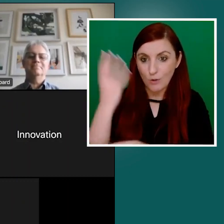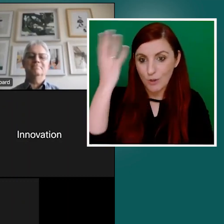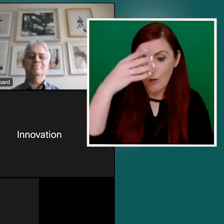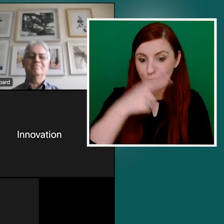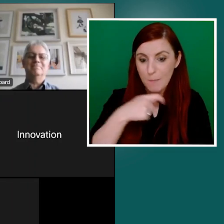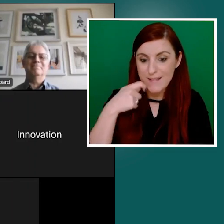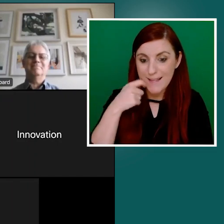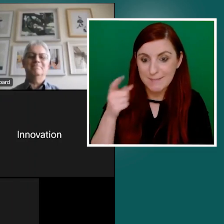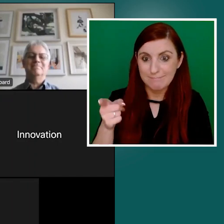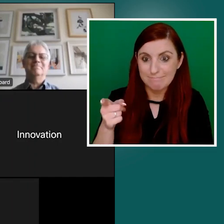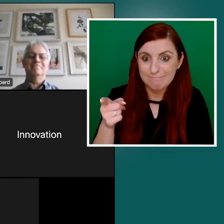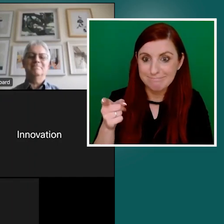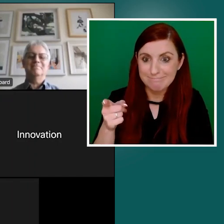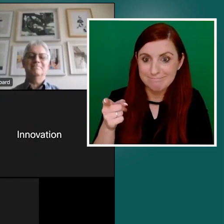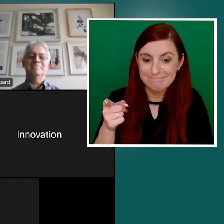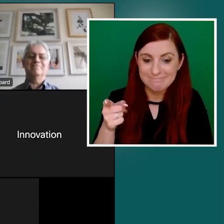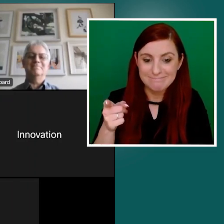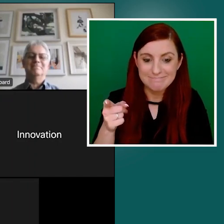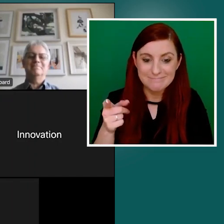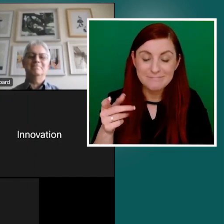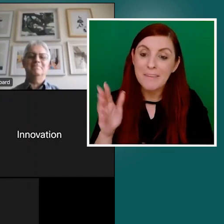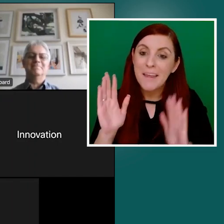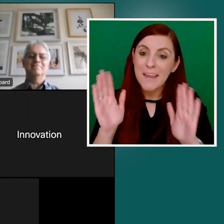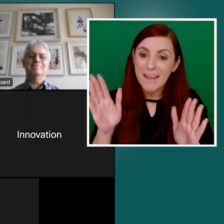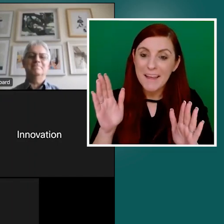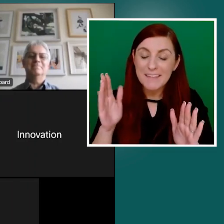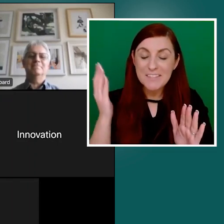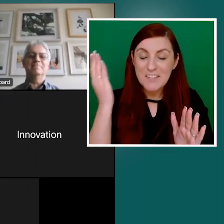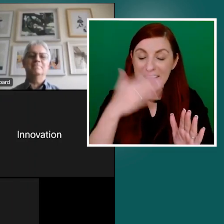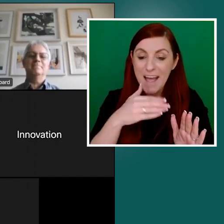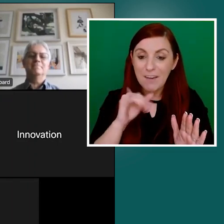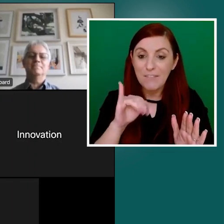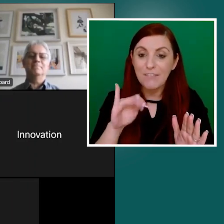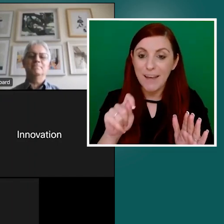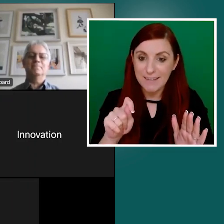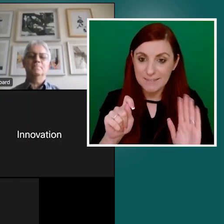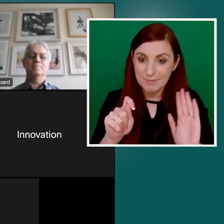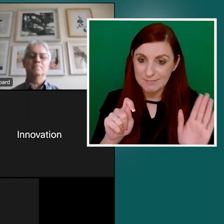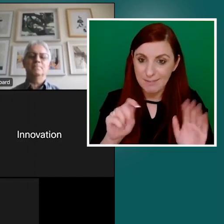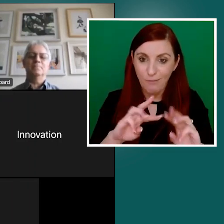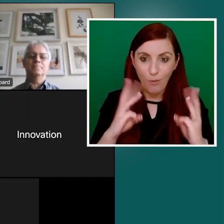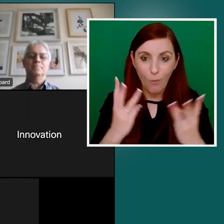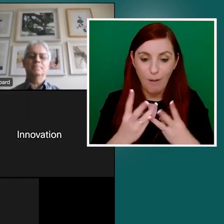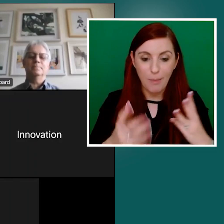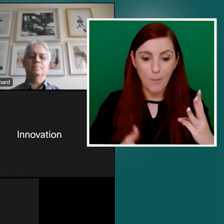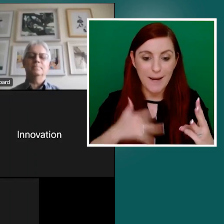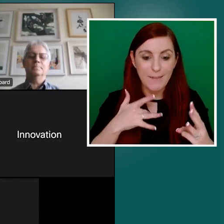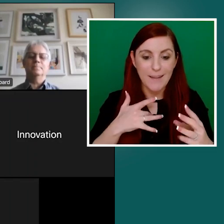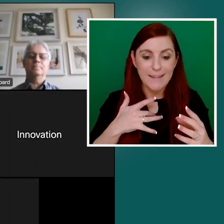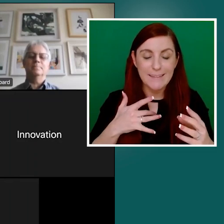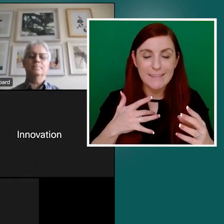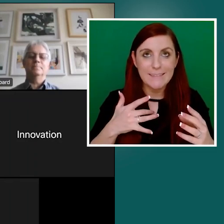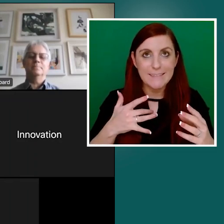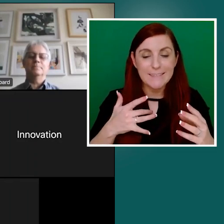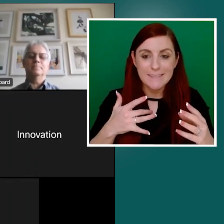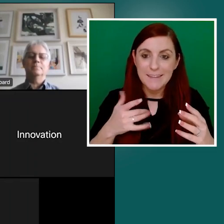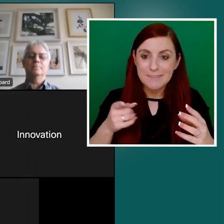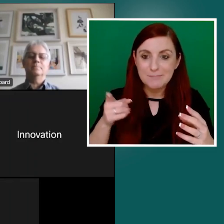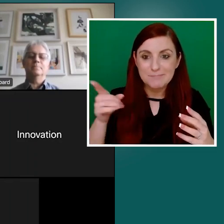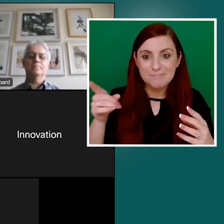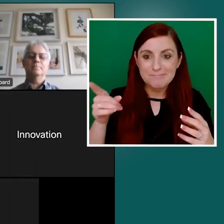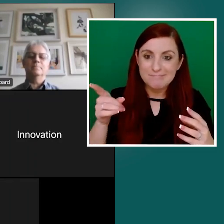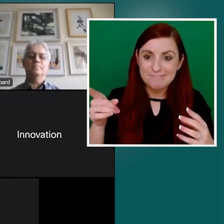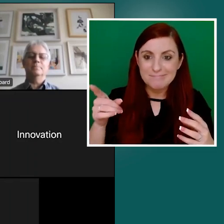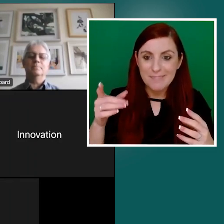It's a sad fact of the world we live in that he has zoned in on the importance